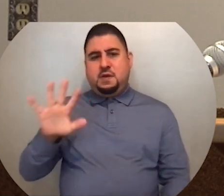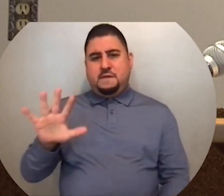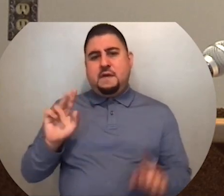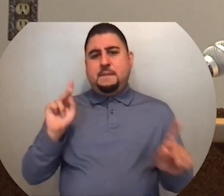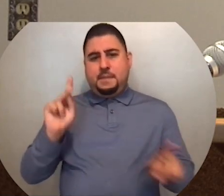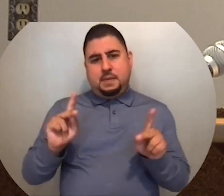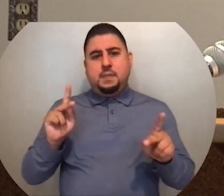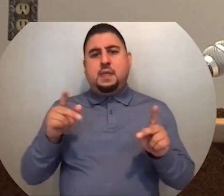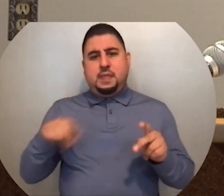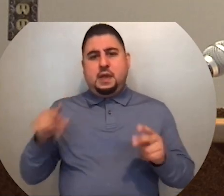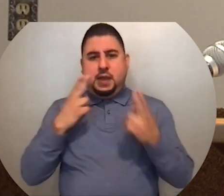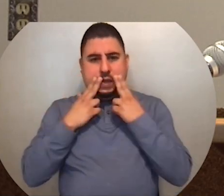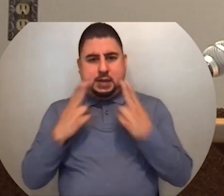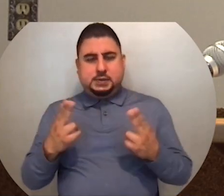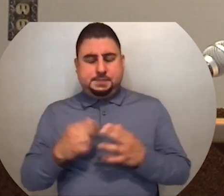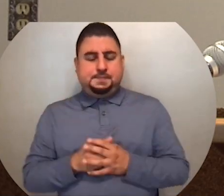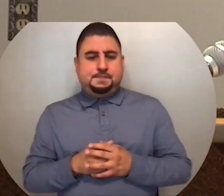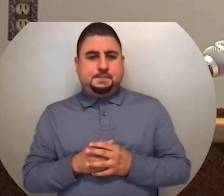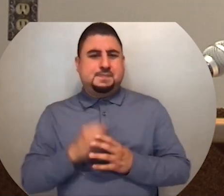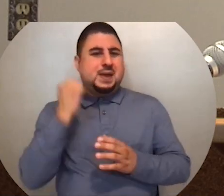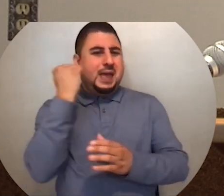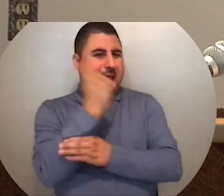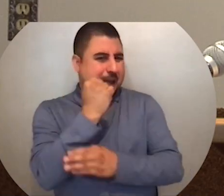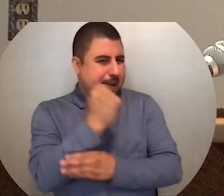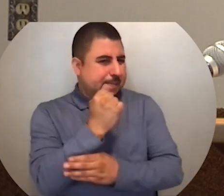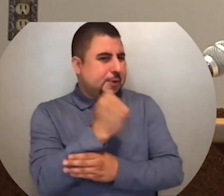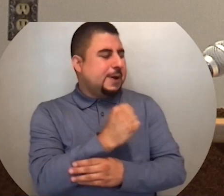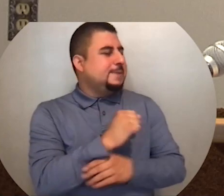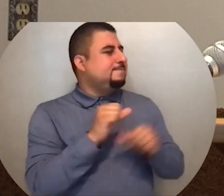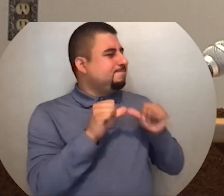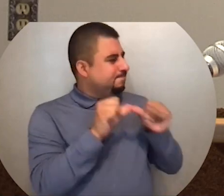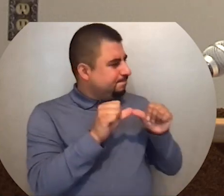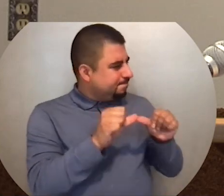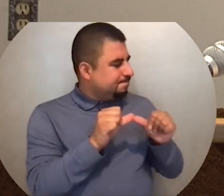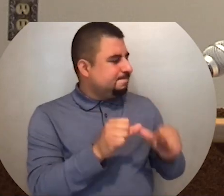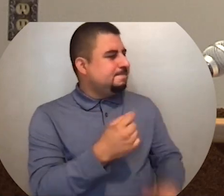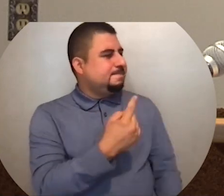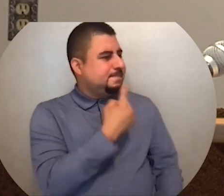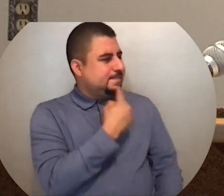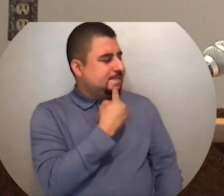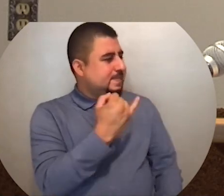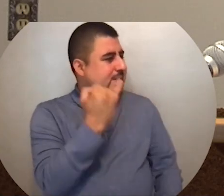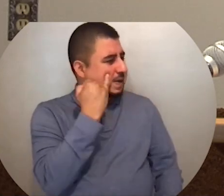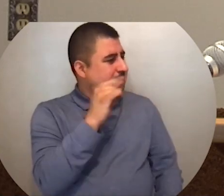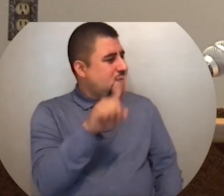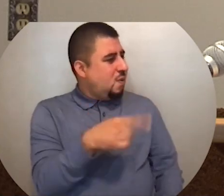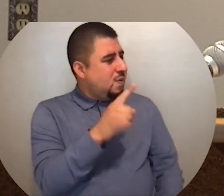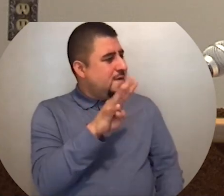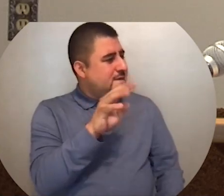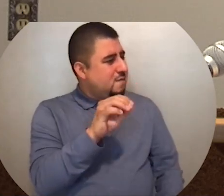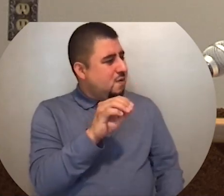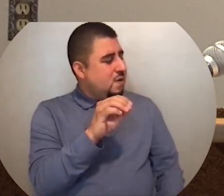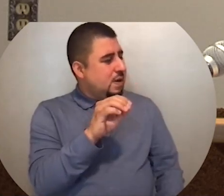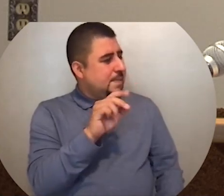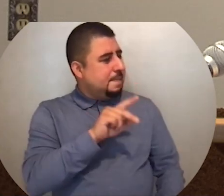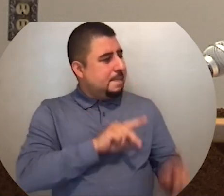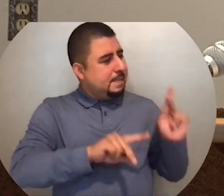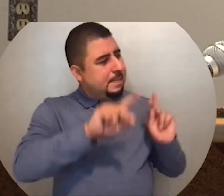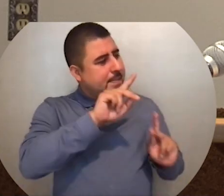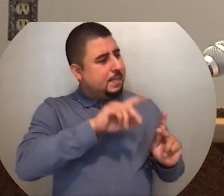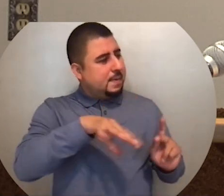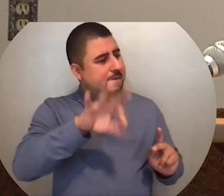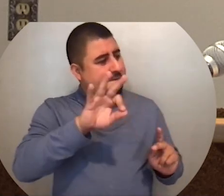-five there. But Abraham persisted, saying, What if only forty are found there?